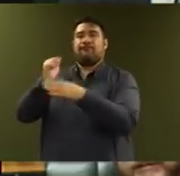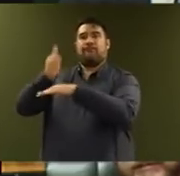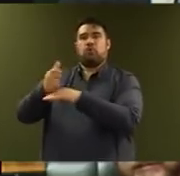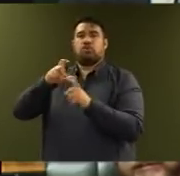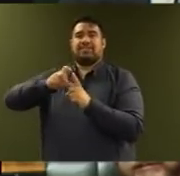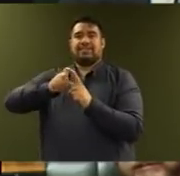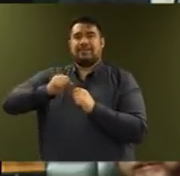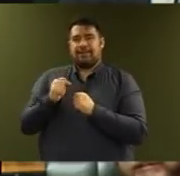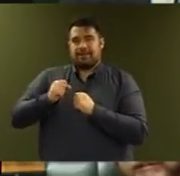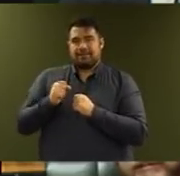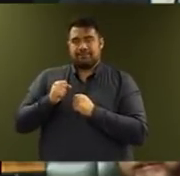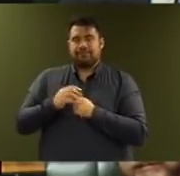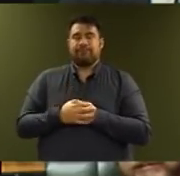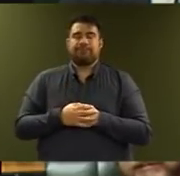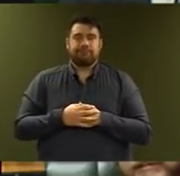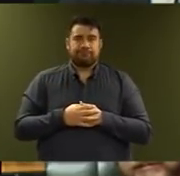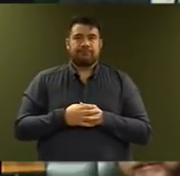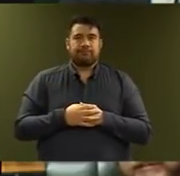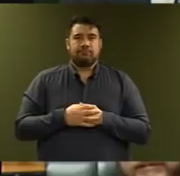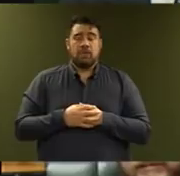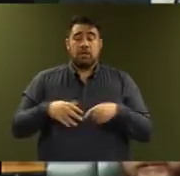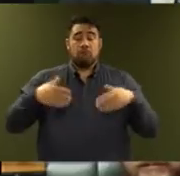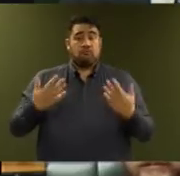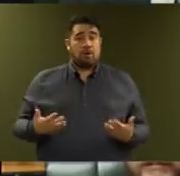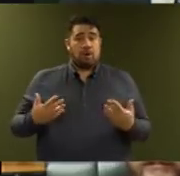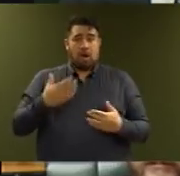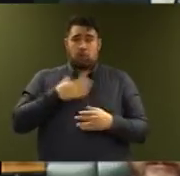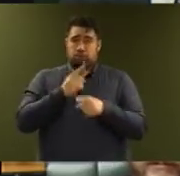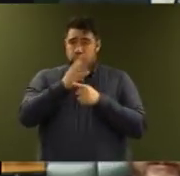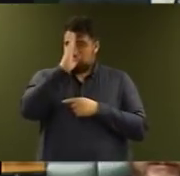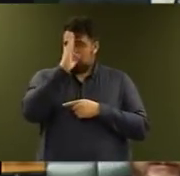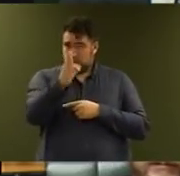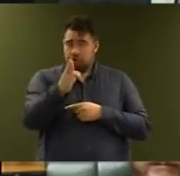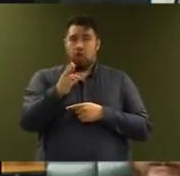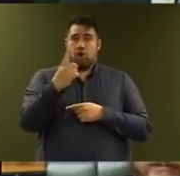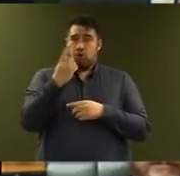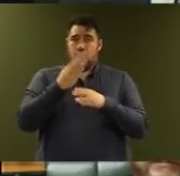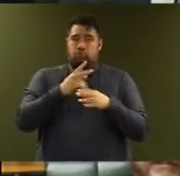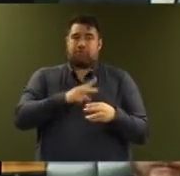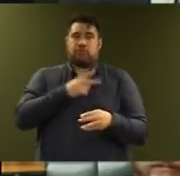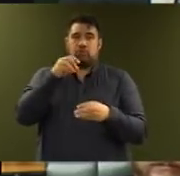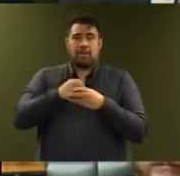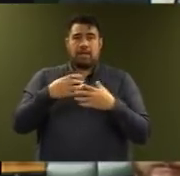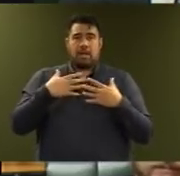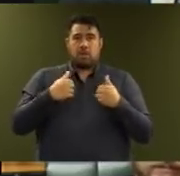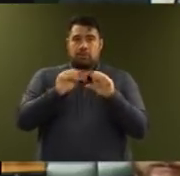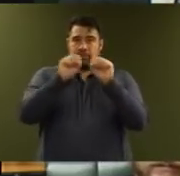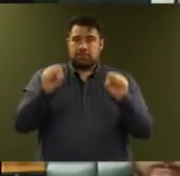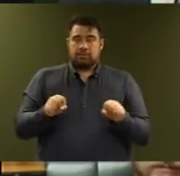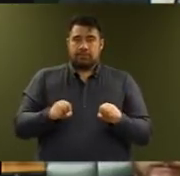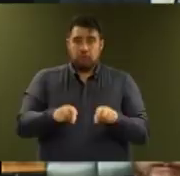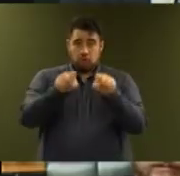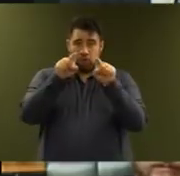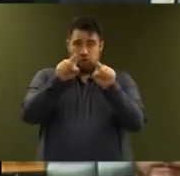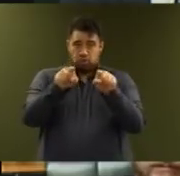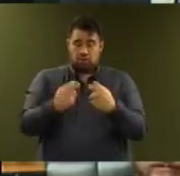I want to speak directly to the dedicated professionals who work in our health system. You have carried